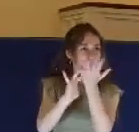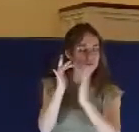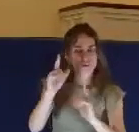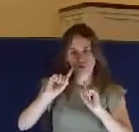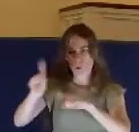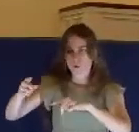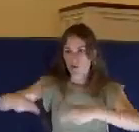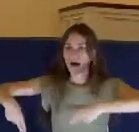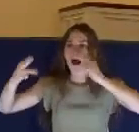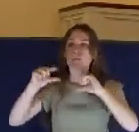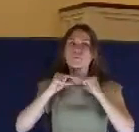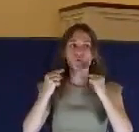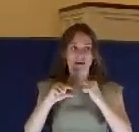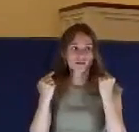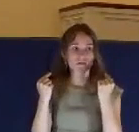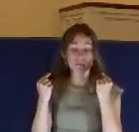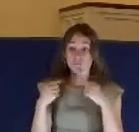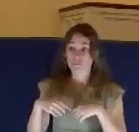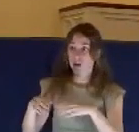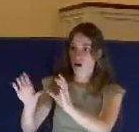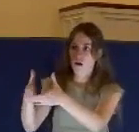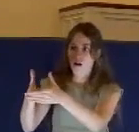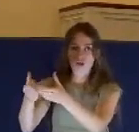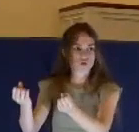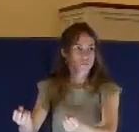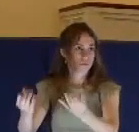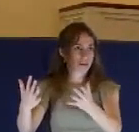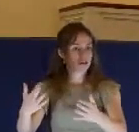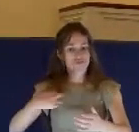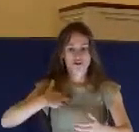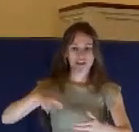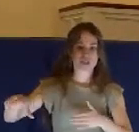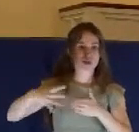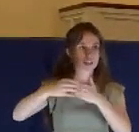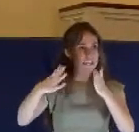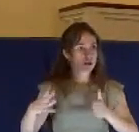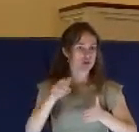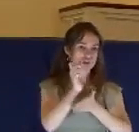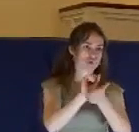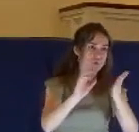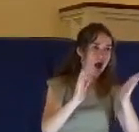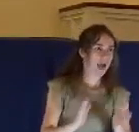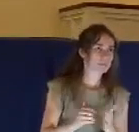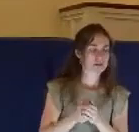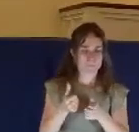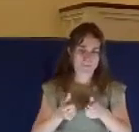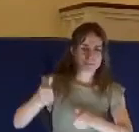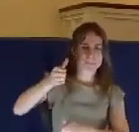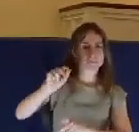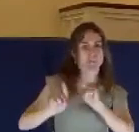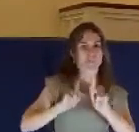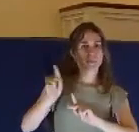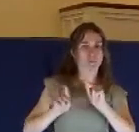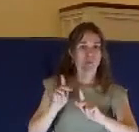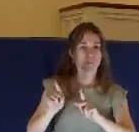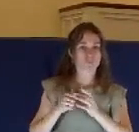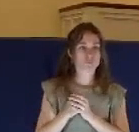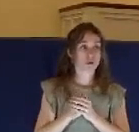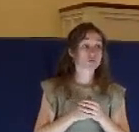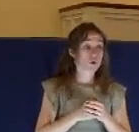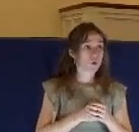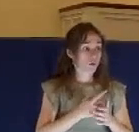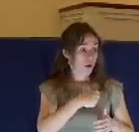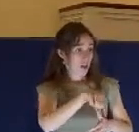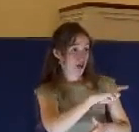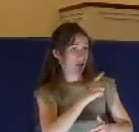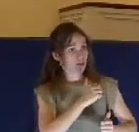with him were assembled all the chief priests and the elders and the scribes. So where did they take him? They take him to the home or